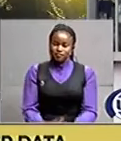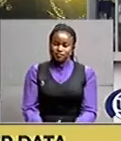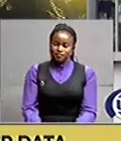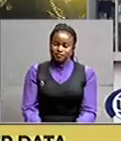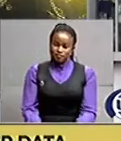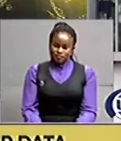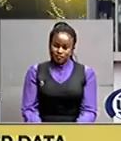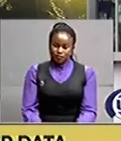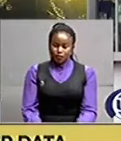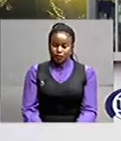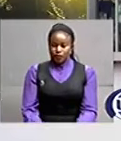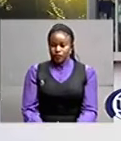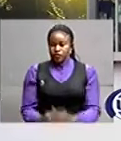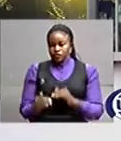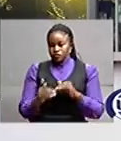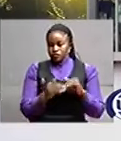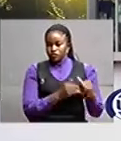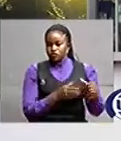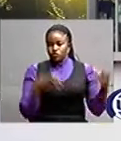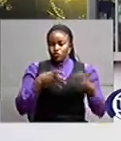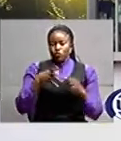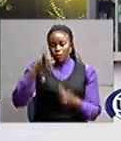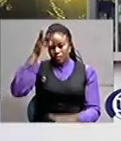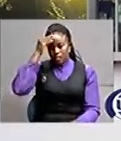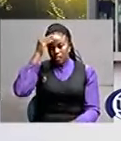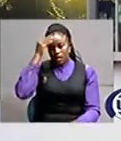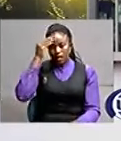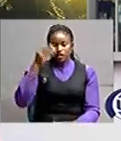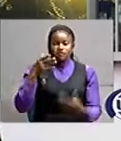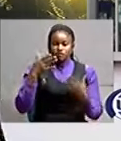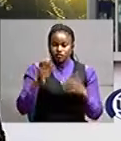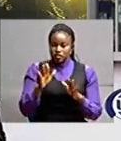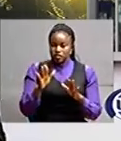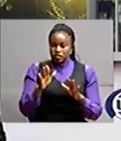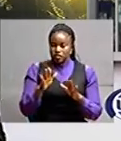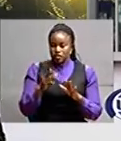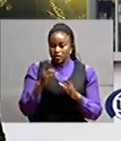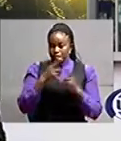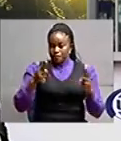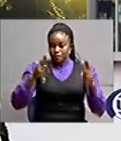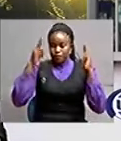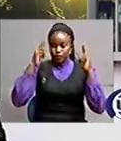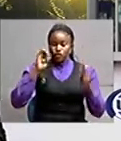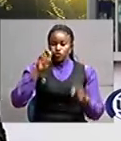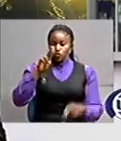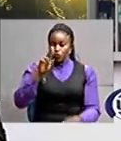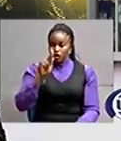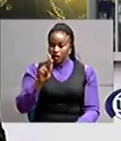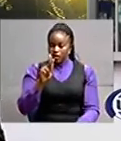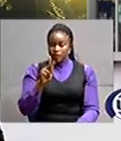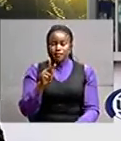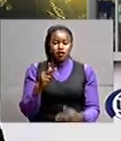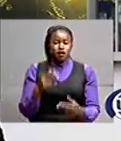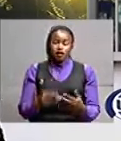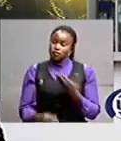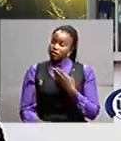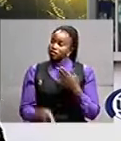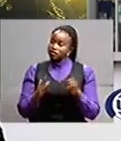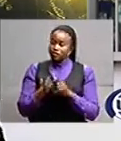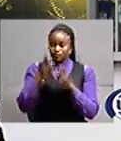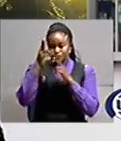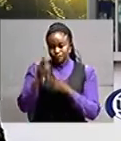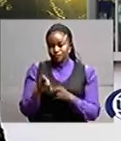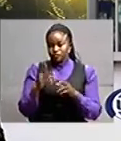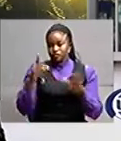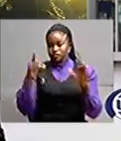Now, scholars who completed their graduate studies from UK investors through achieving scholarships have been recognized by the Deputy